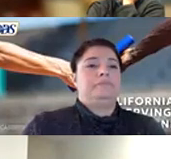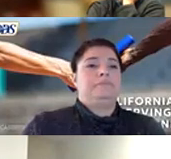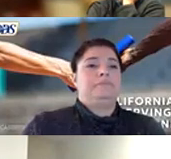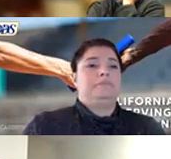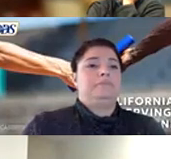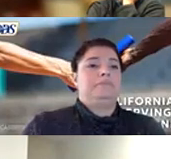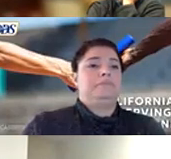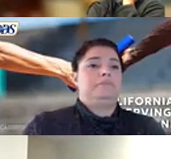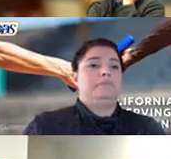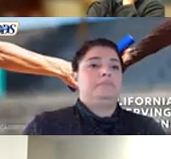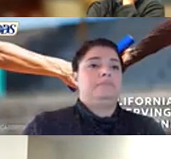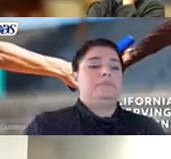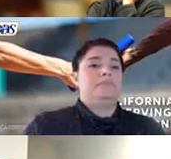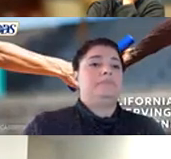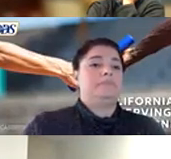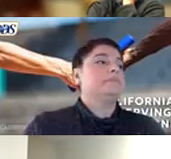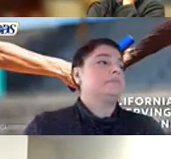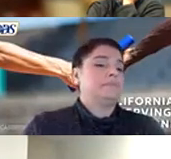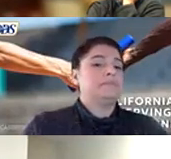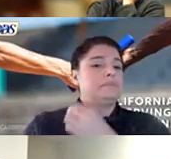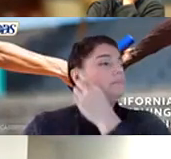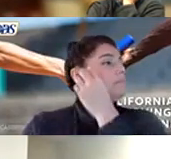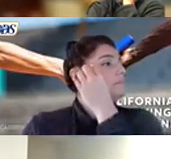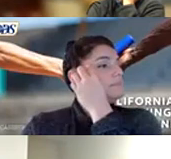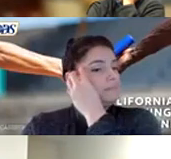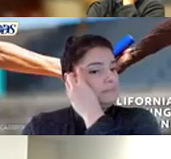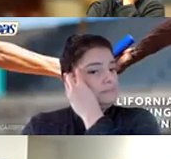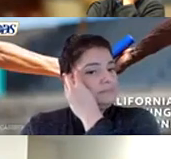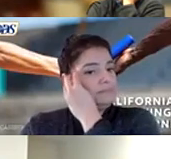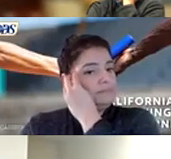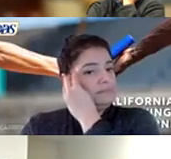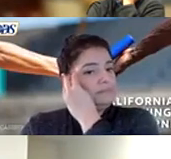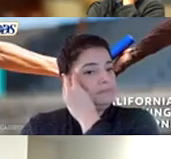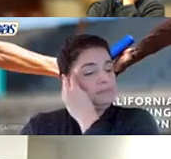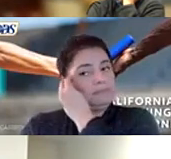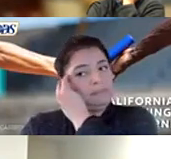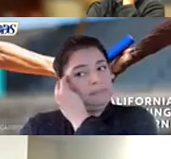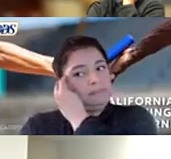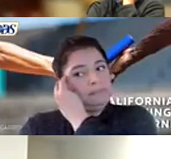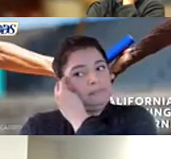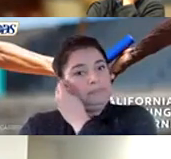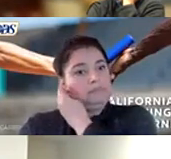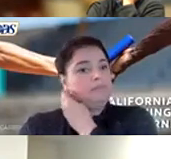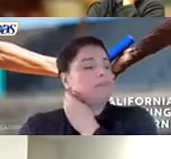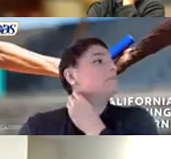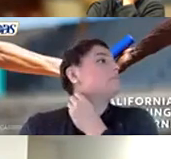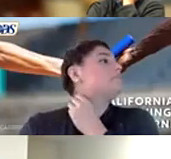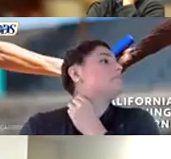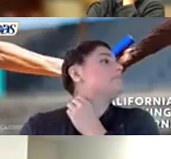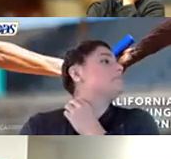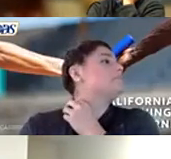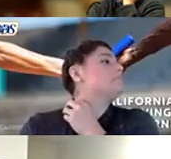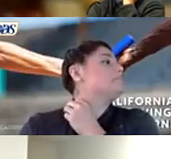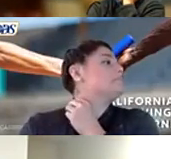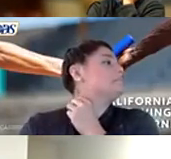share with us uh is the real value of why we're here today as many of you know regional centers were designed intentionally to